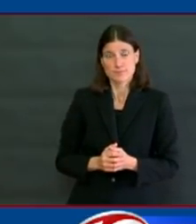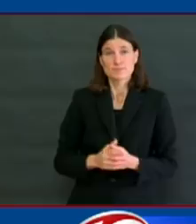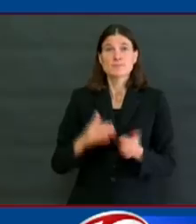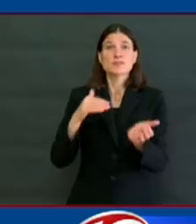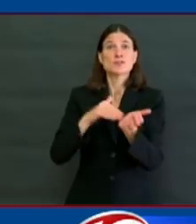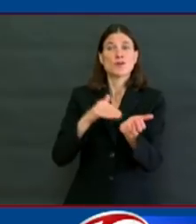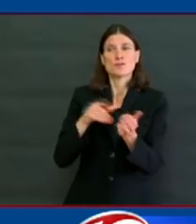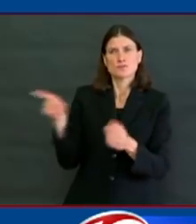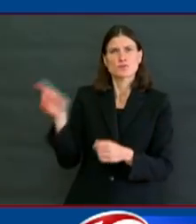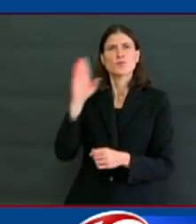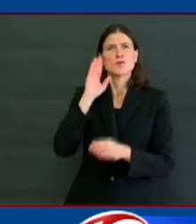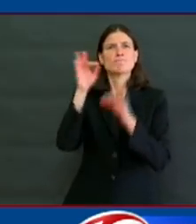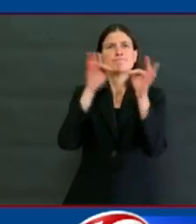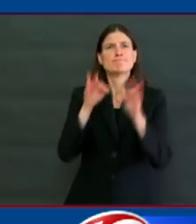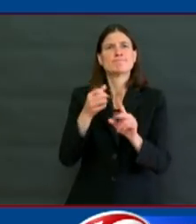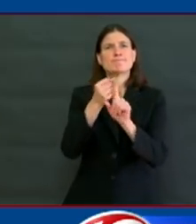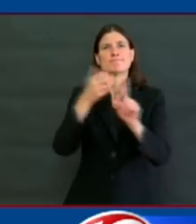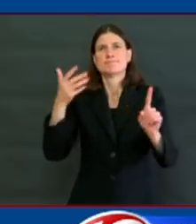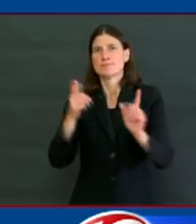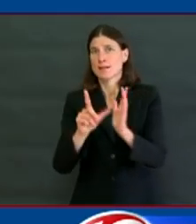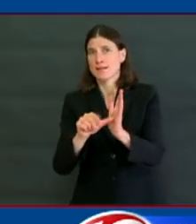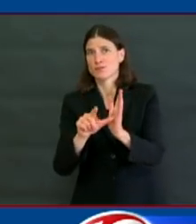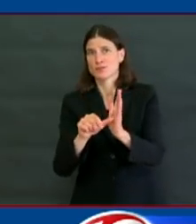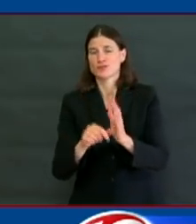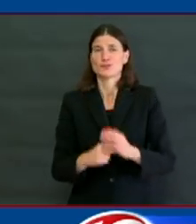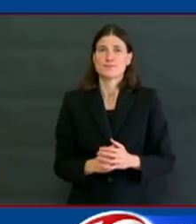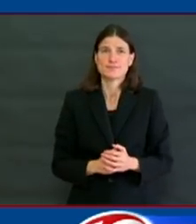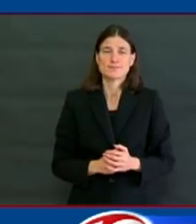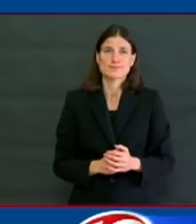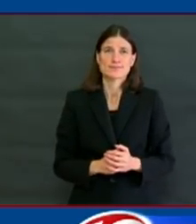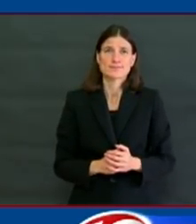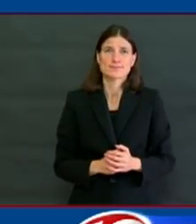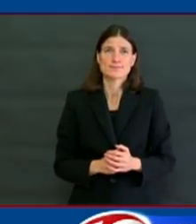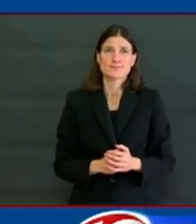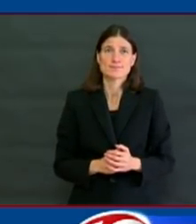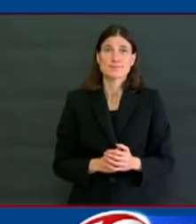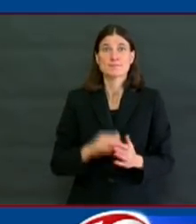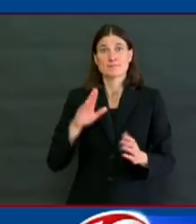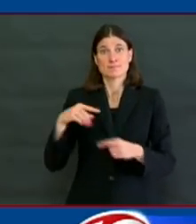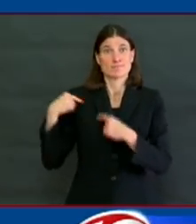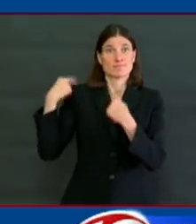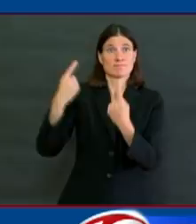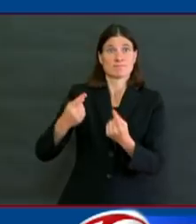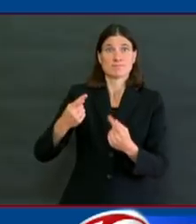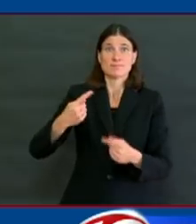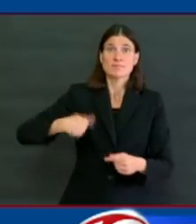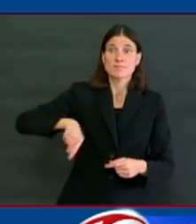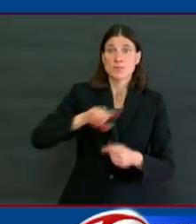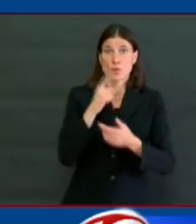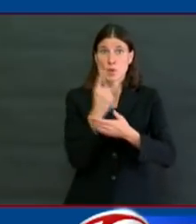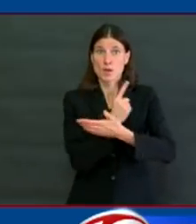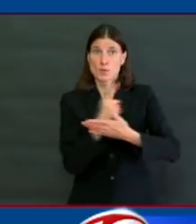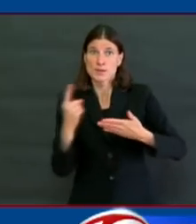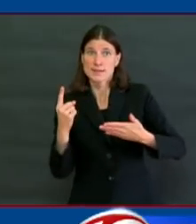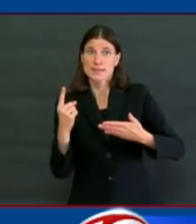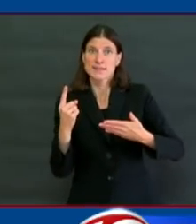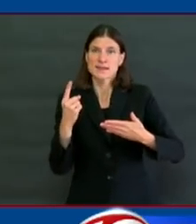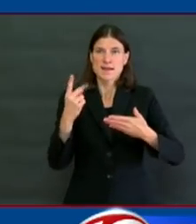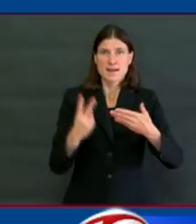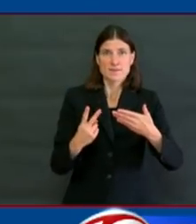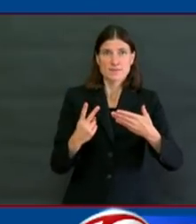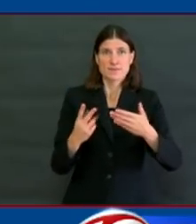will go through the details. As I've been saying for the past week or so, we seem to have hit a plateau,